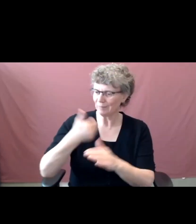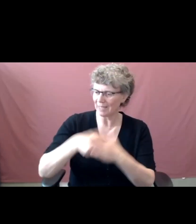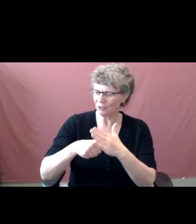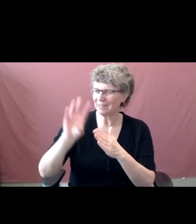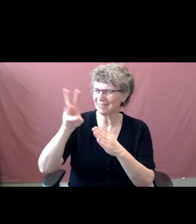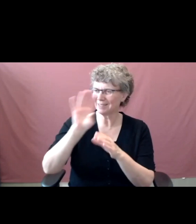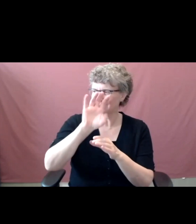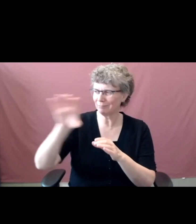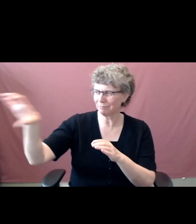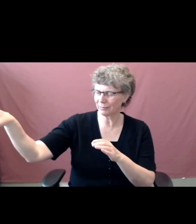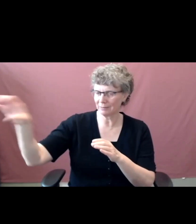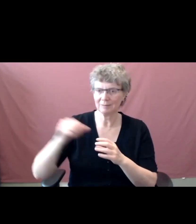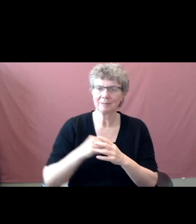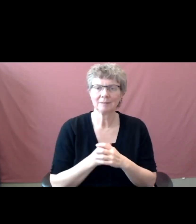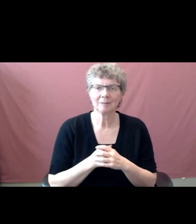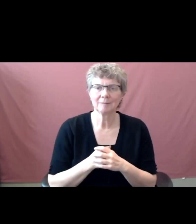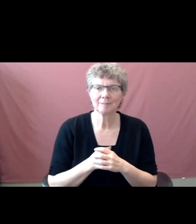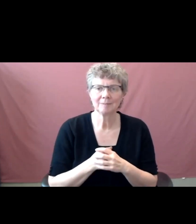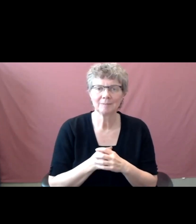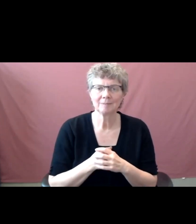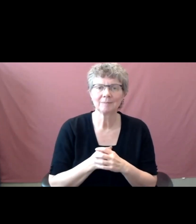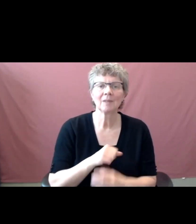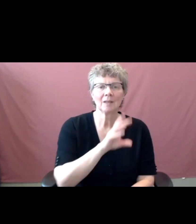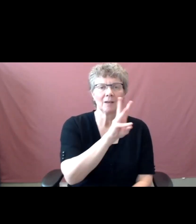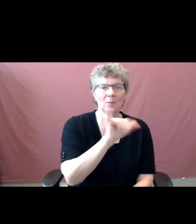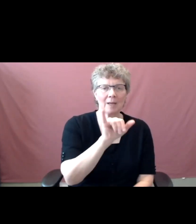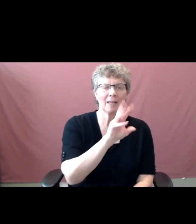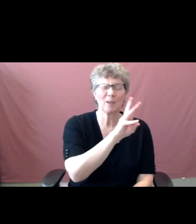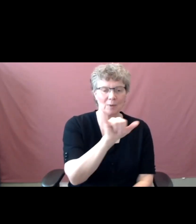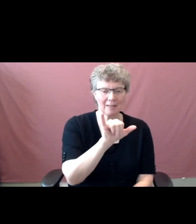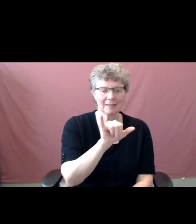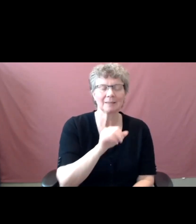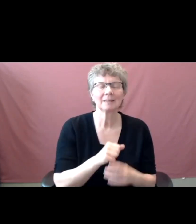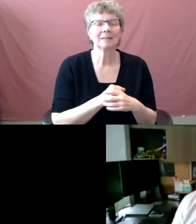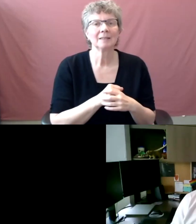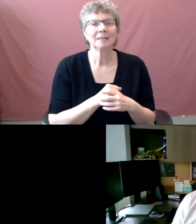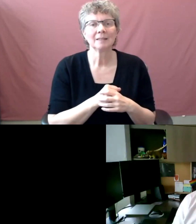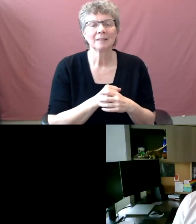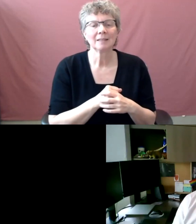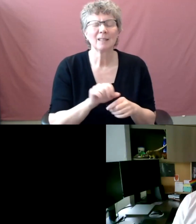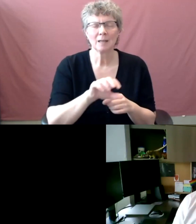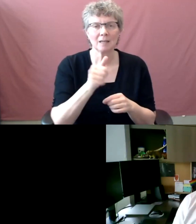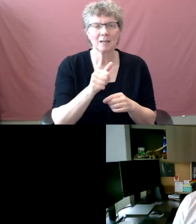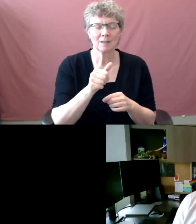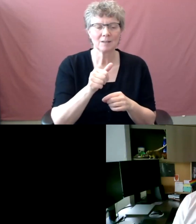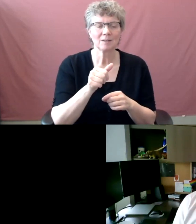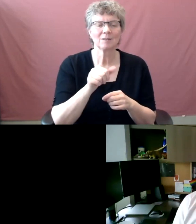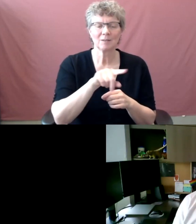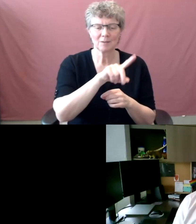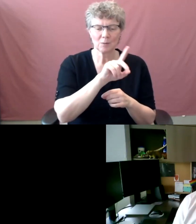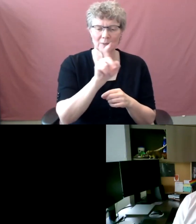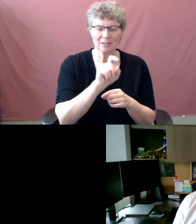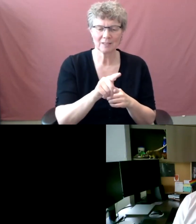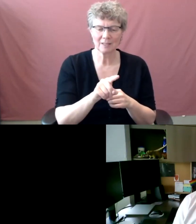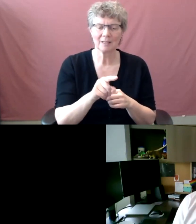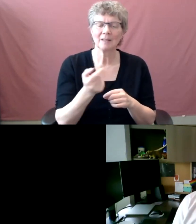another question, um, is I, I think there's have been a service catalogs that circulated at the early